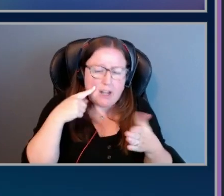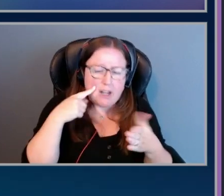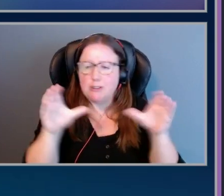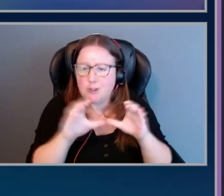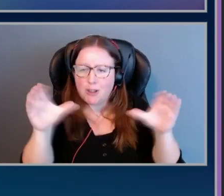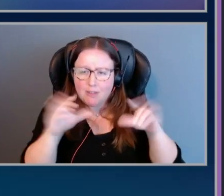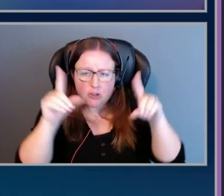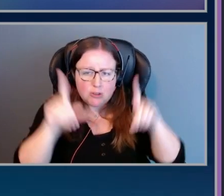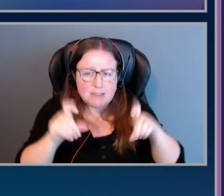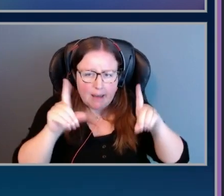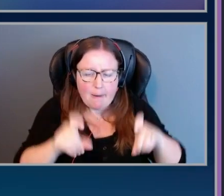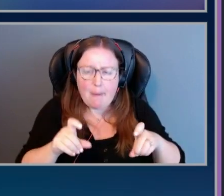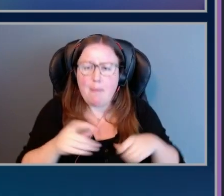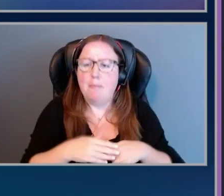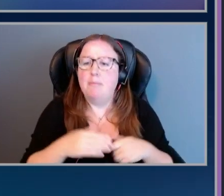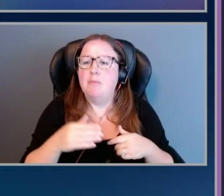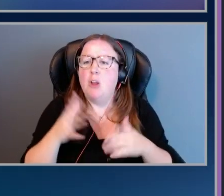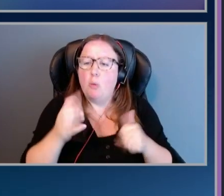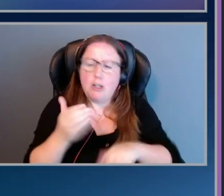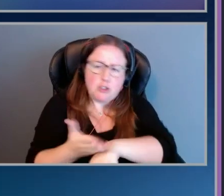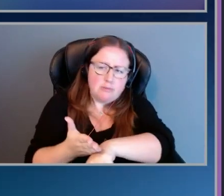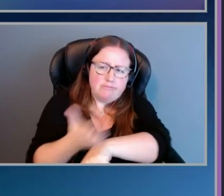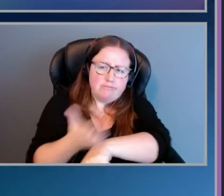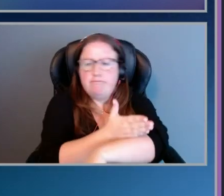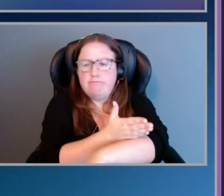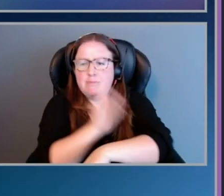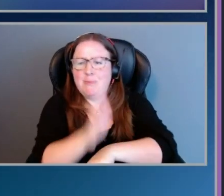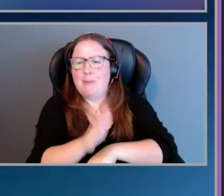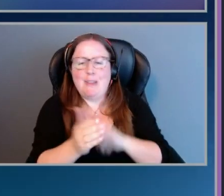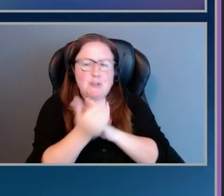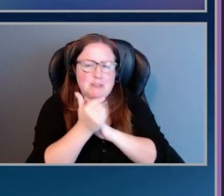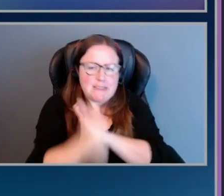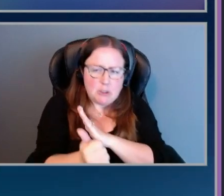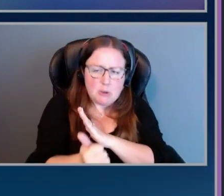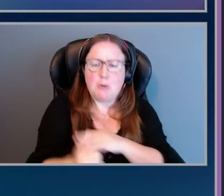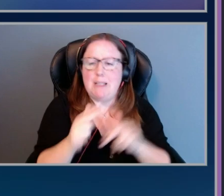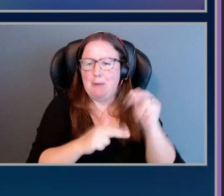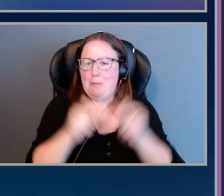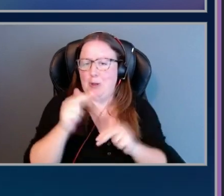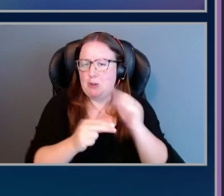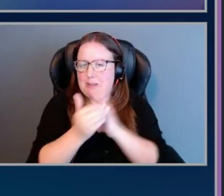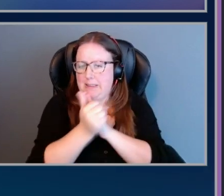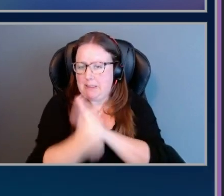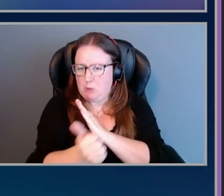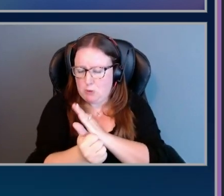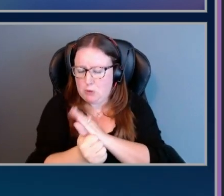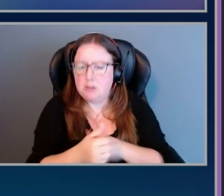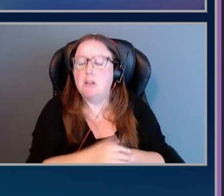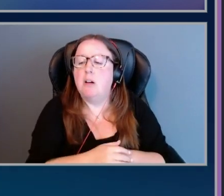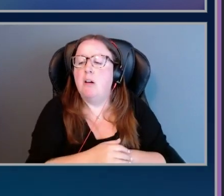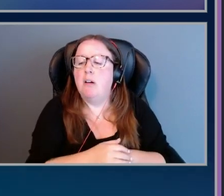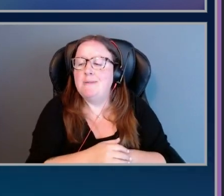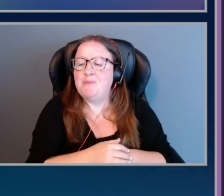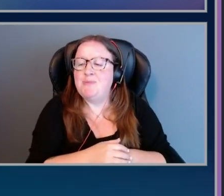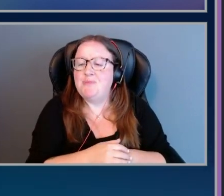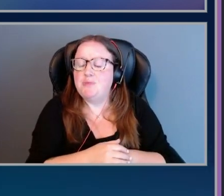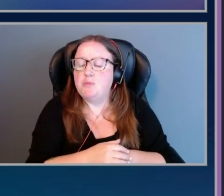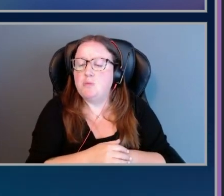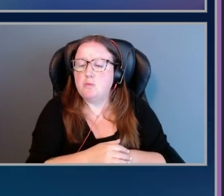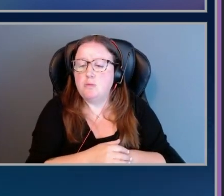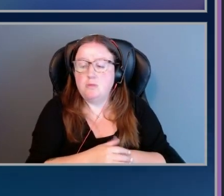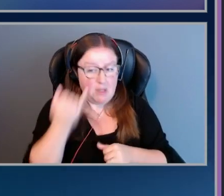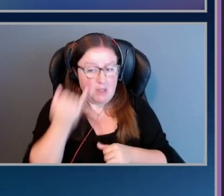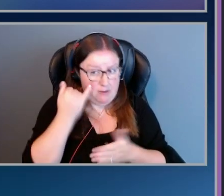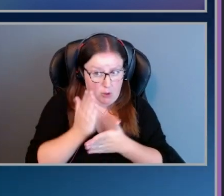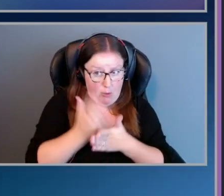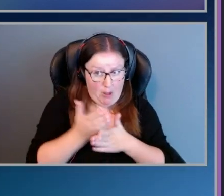want to just up their soft skills and builder skills. But also, and I'm going to, if it's all right,